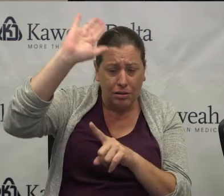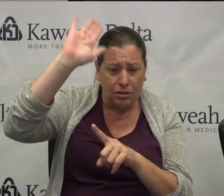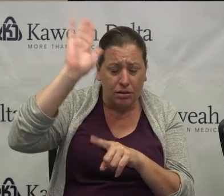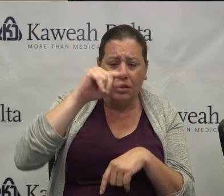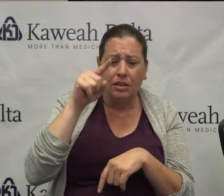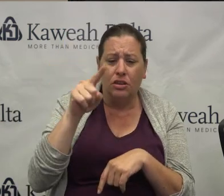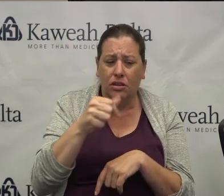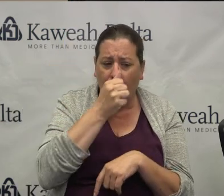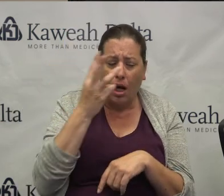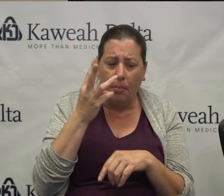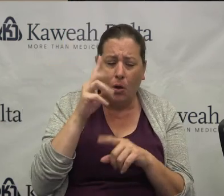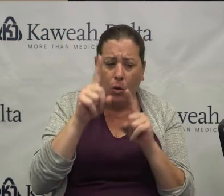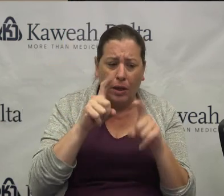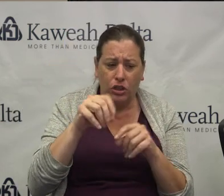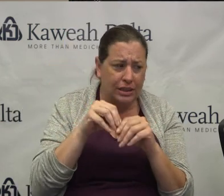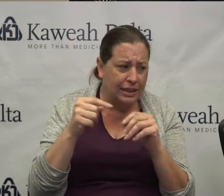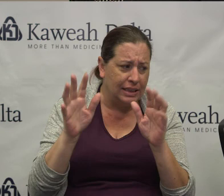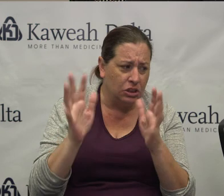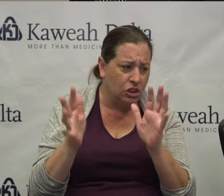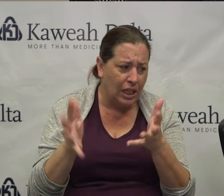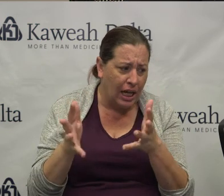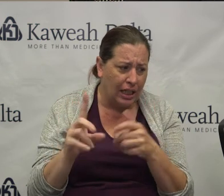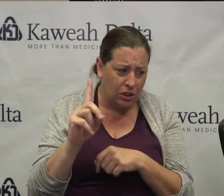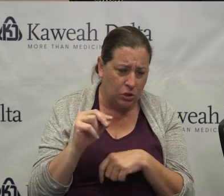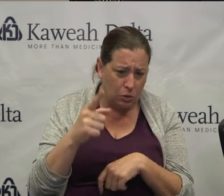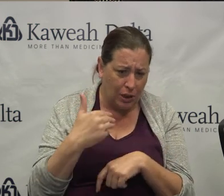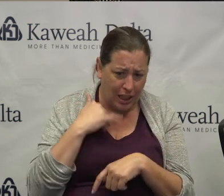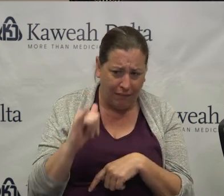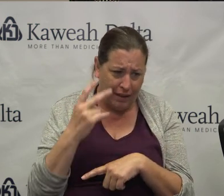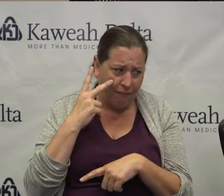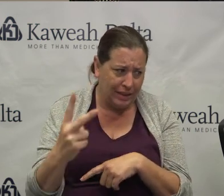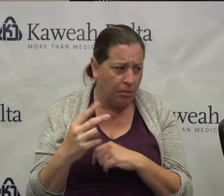There's a couple of questions in the chat. Do you have that visible?